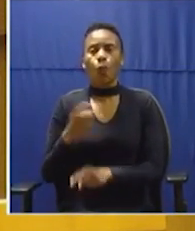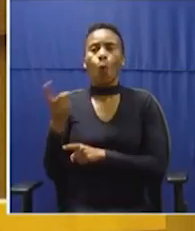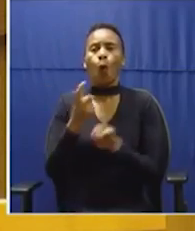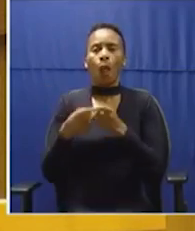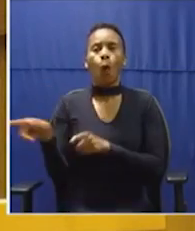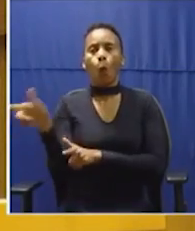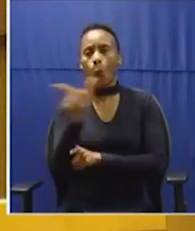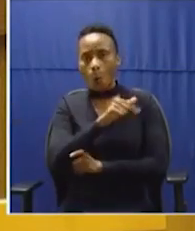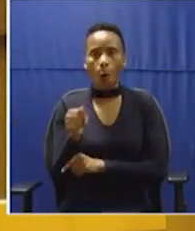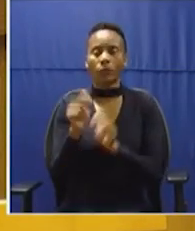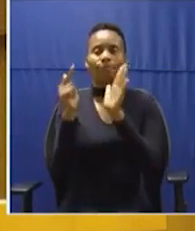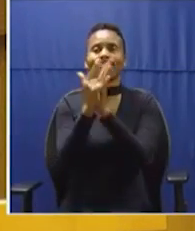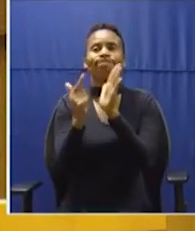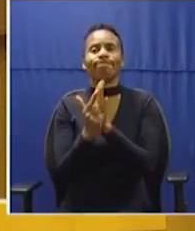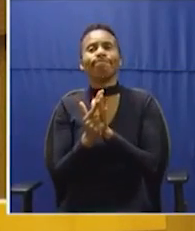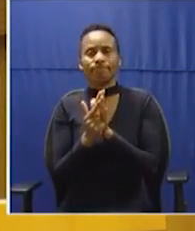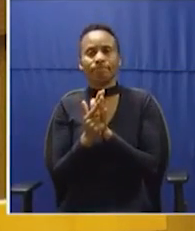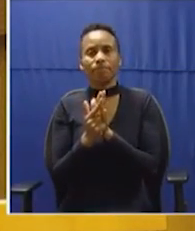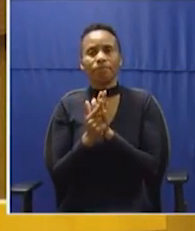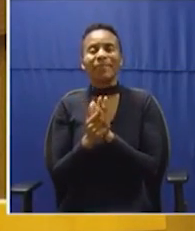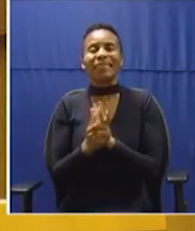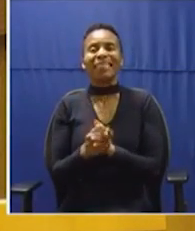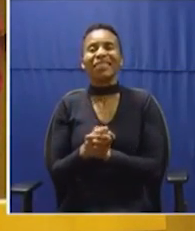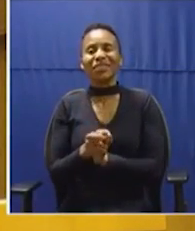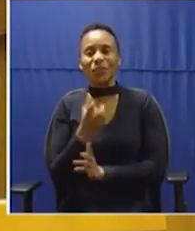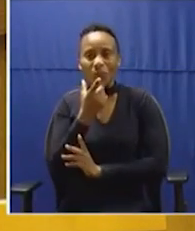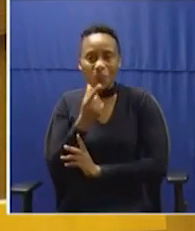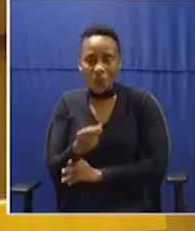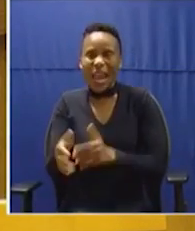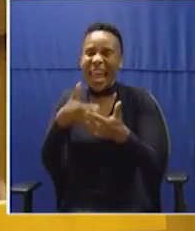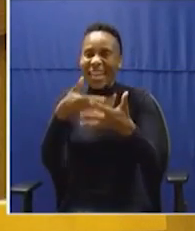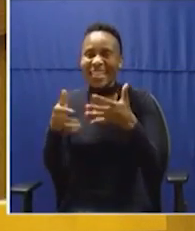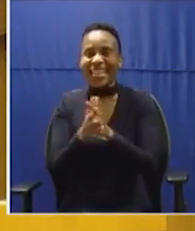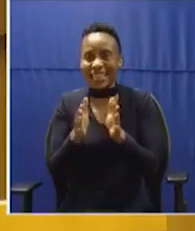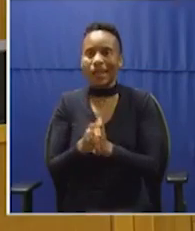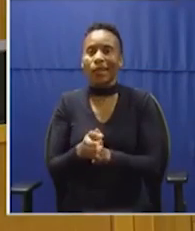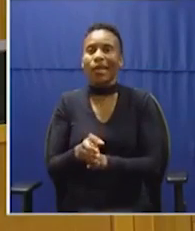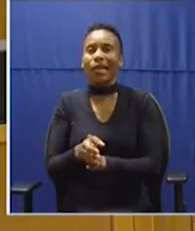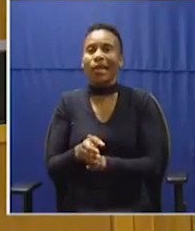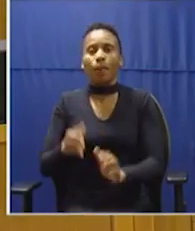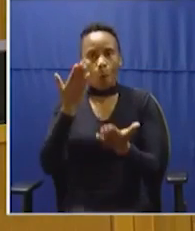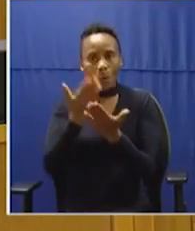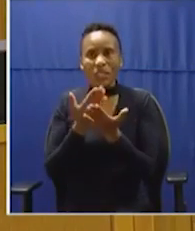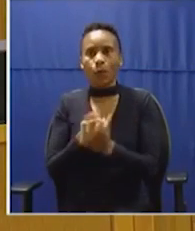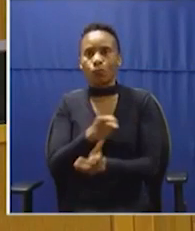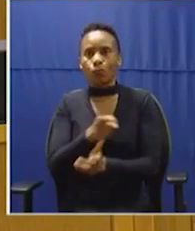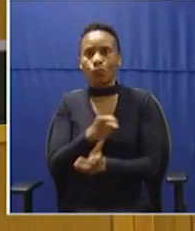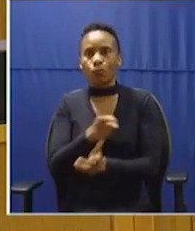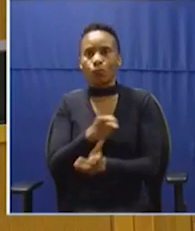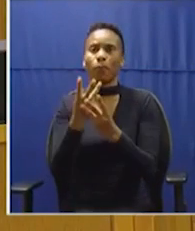agencies to take decisive action against all the people that did wrong in VBS Mutual Bank.